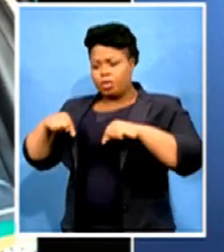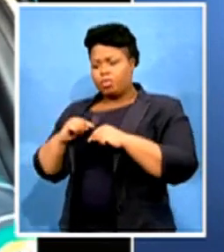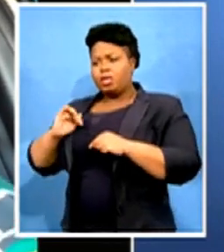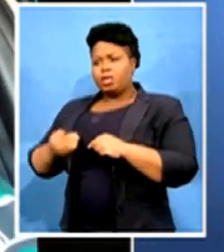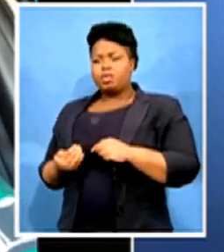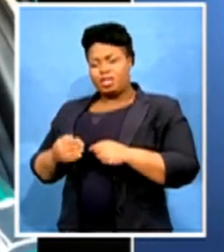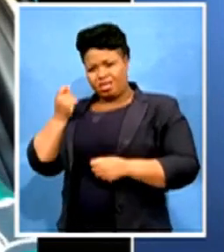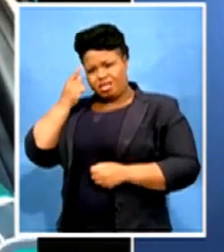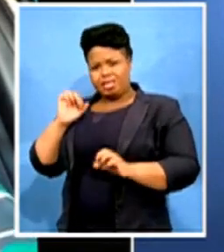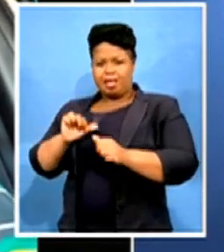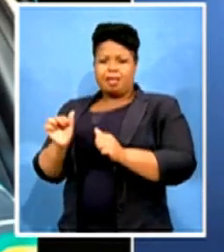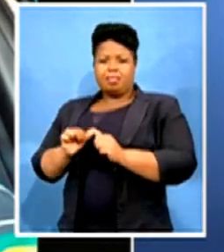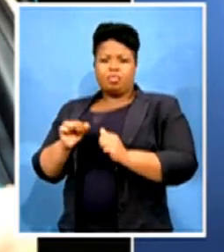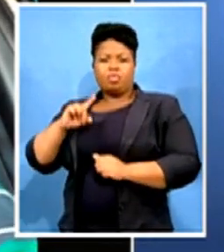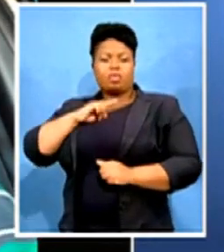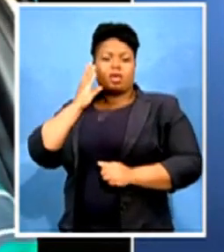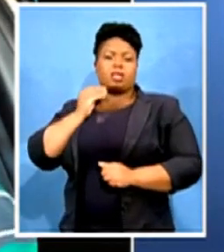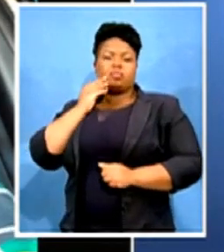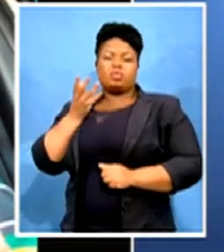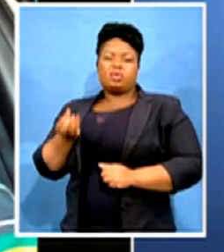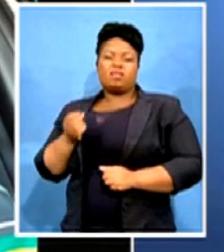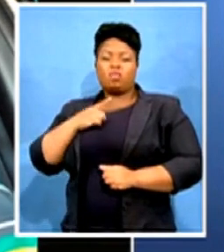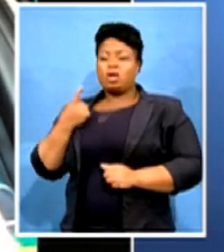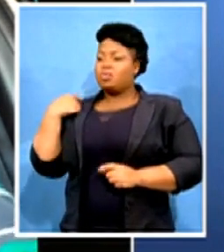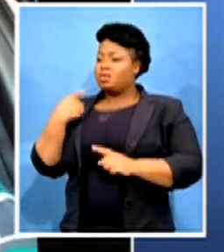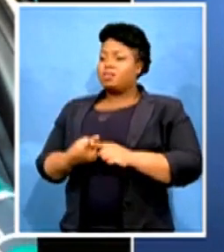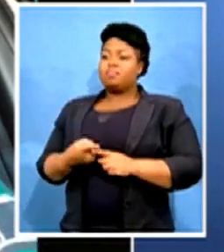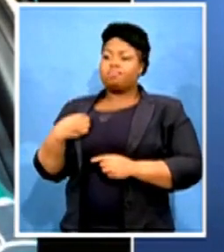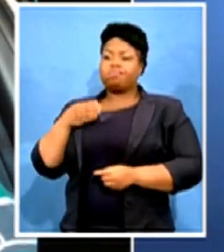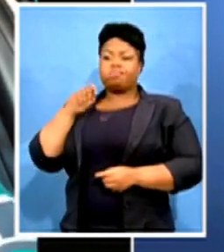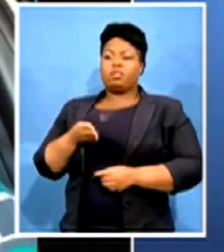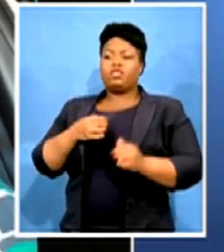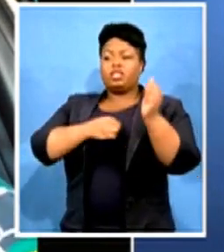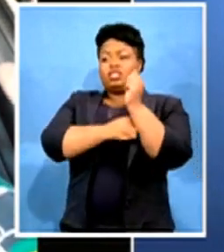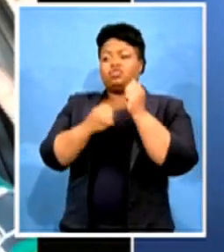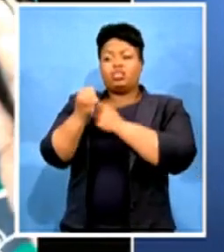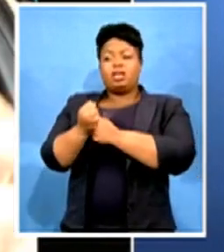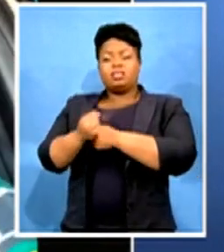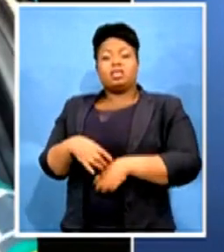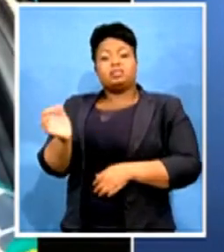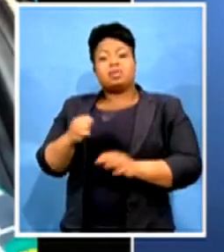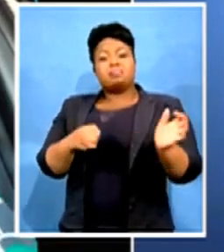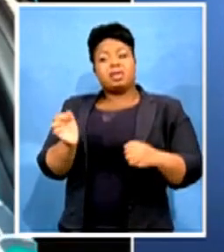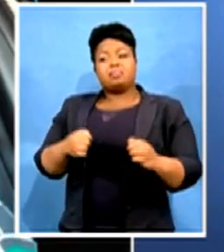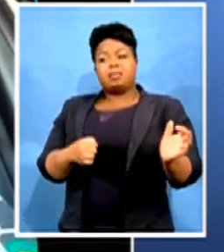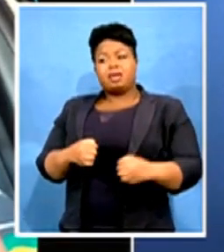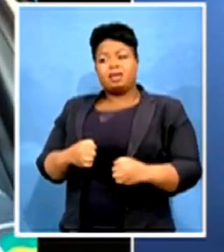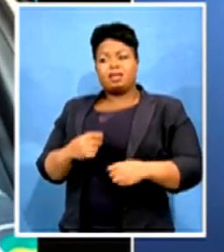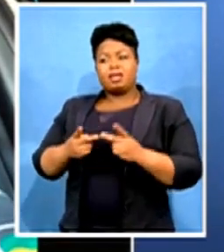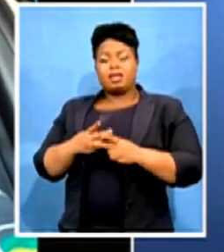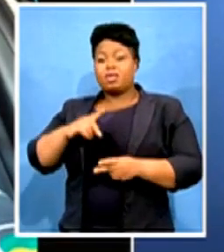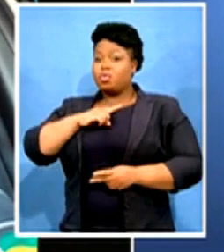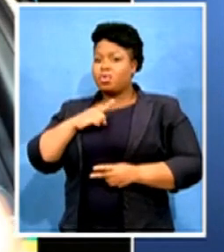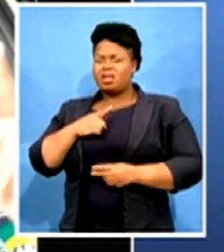we've been here, these structures are appointed, they come and go, and they have committed a lot of mistakes for the